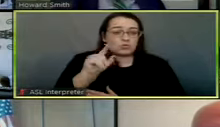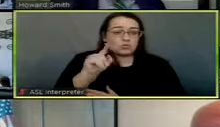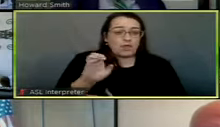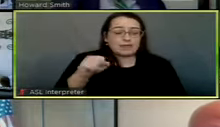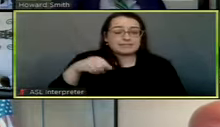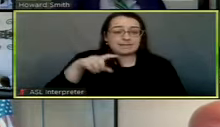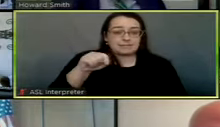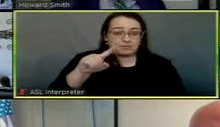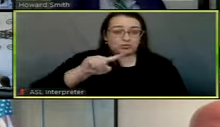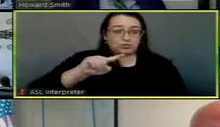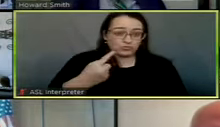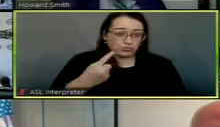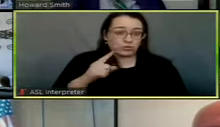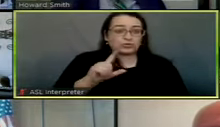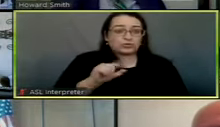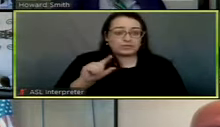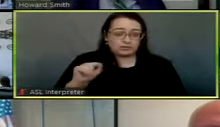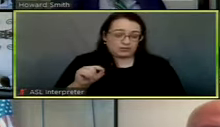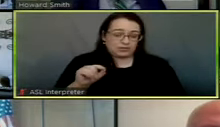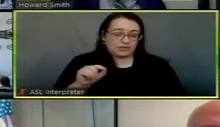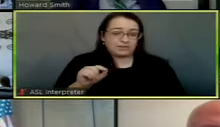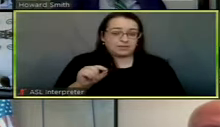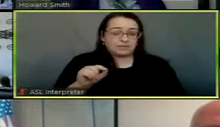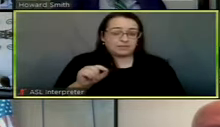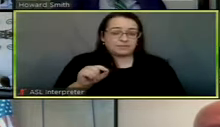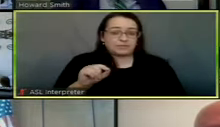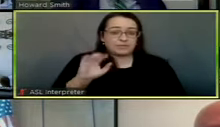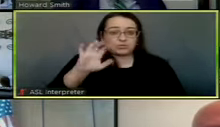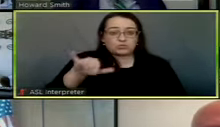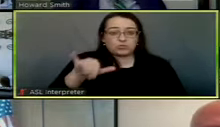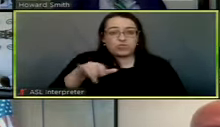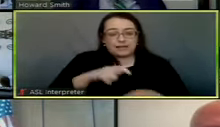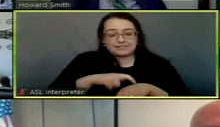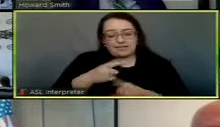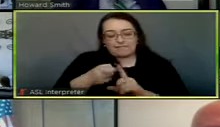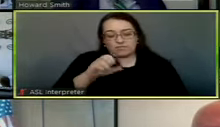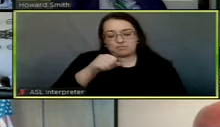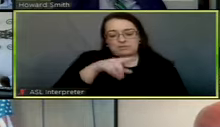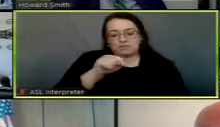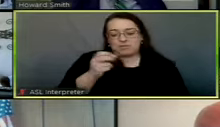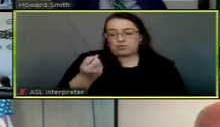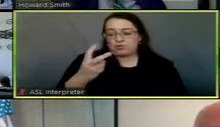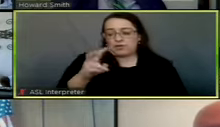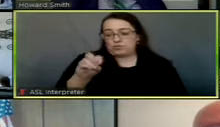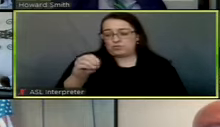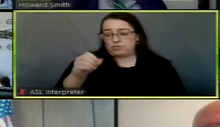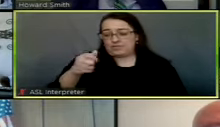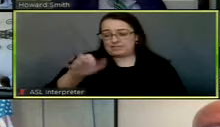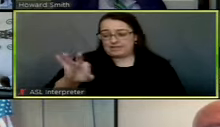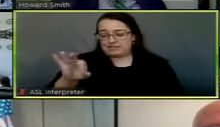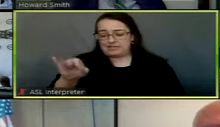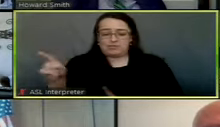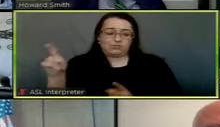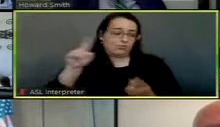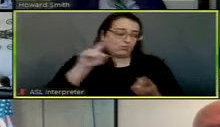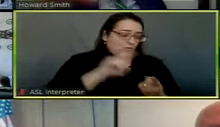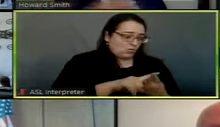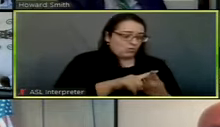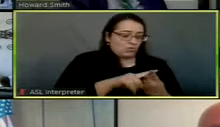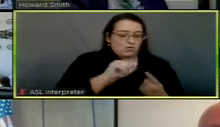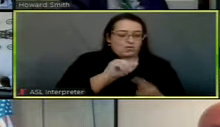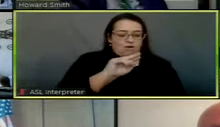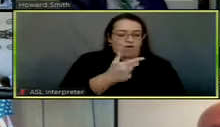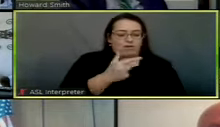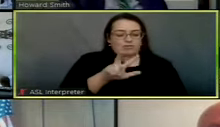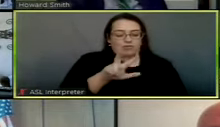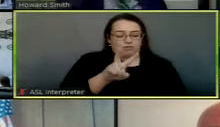1st of 2020, okay? So, that period from September the 12th of 2019 to August